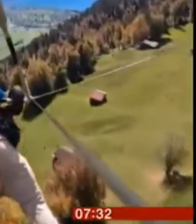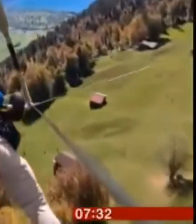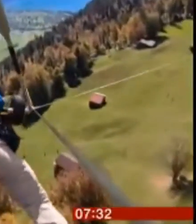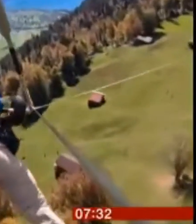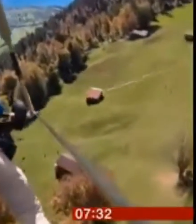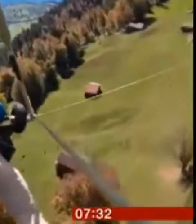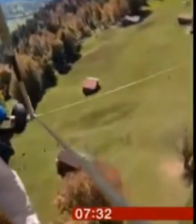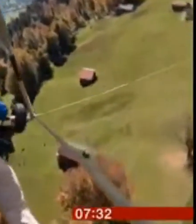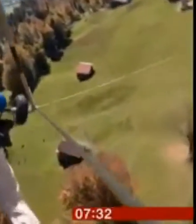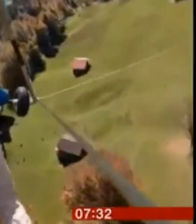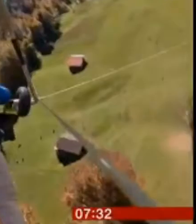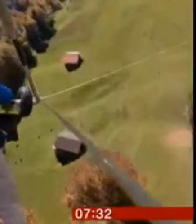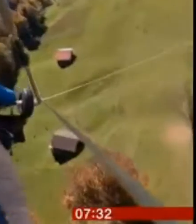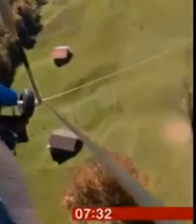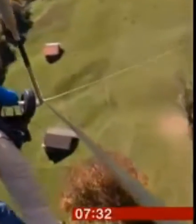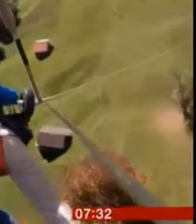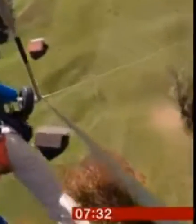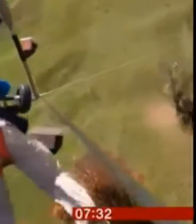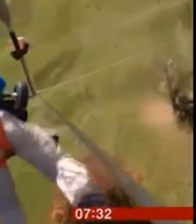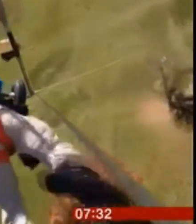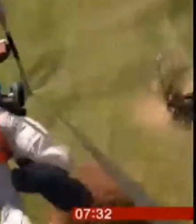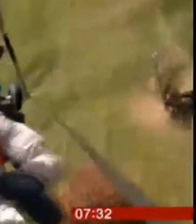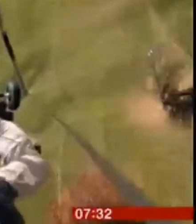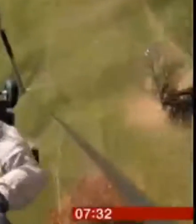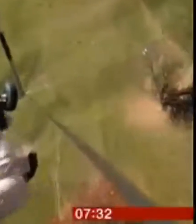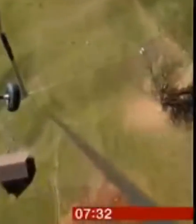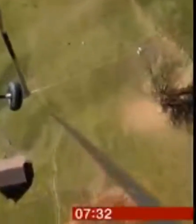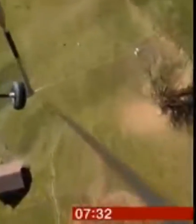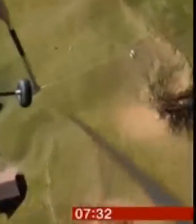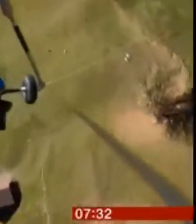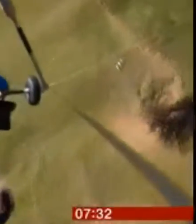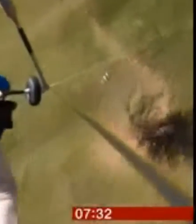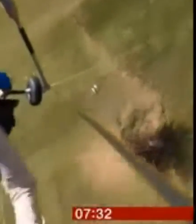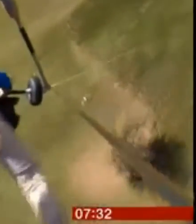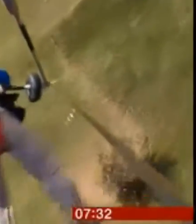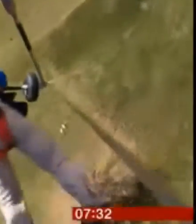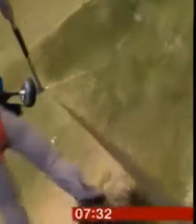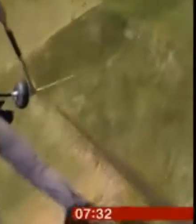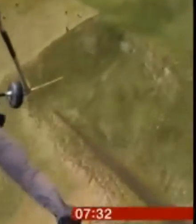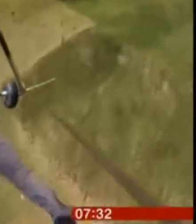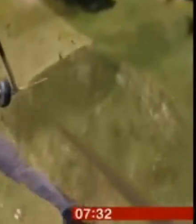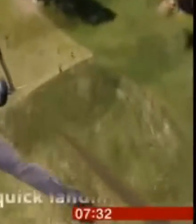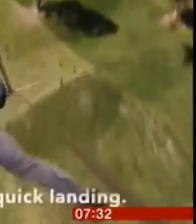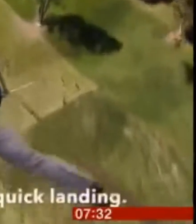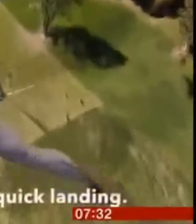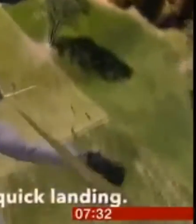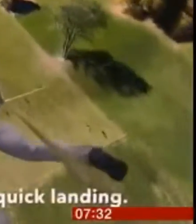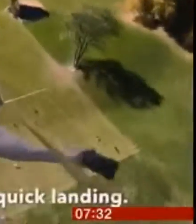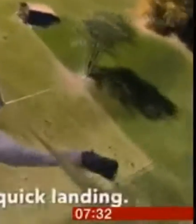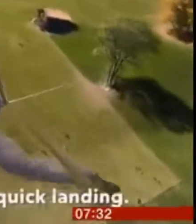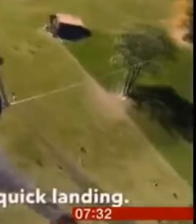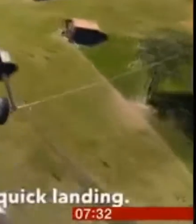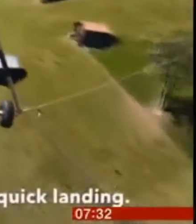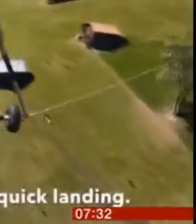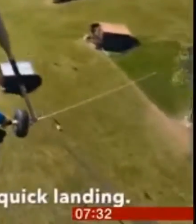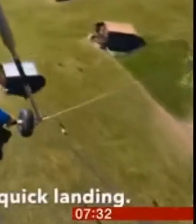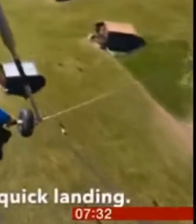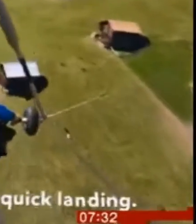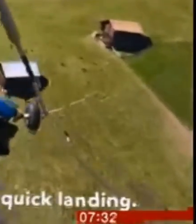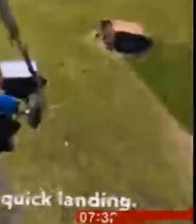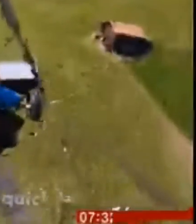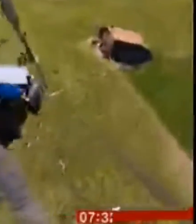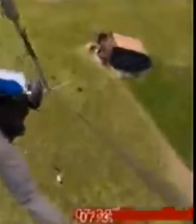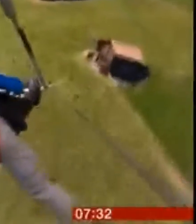Switzerland apart from the fact that the instructor failed to attach the safety harness. So he got more than just